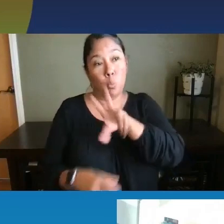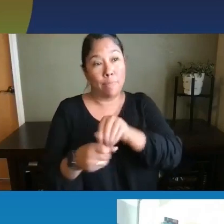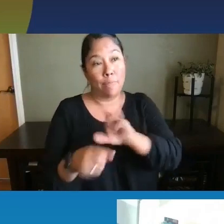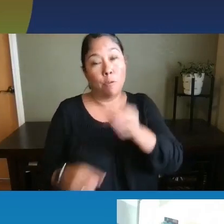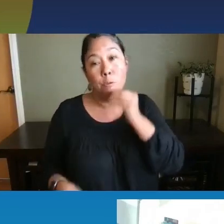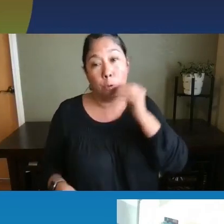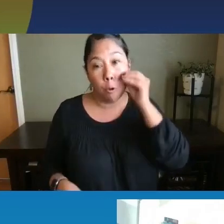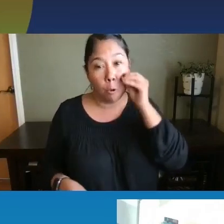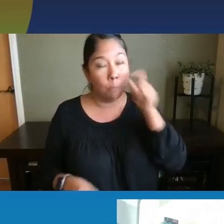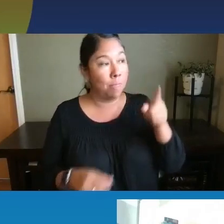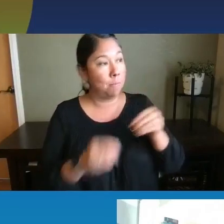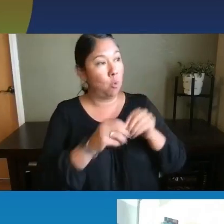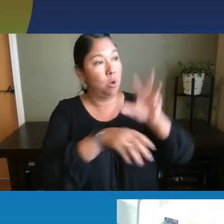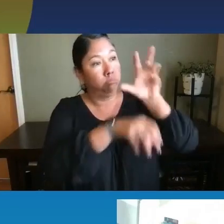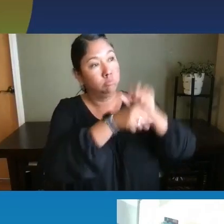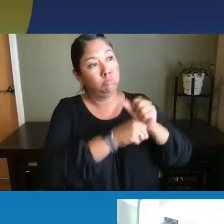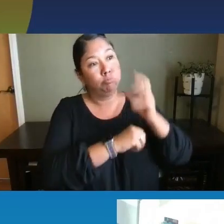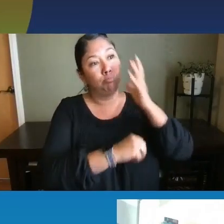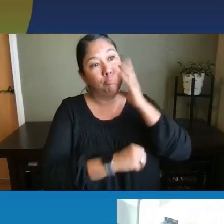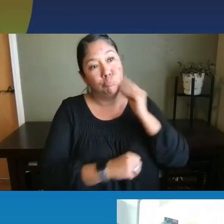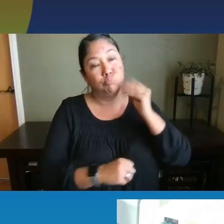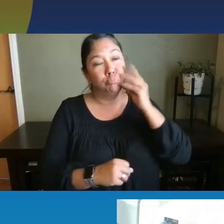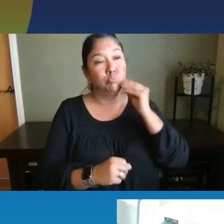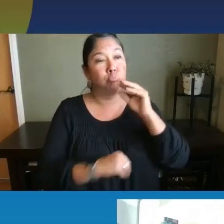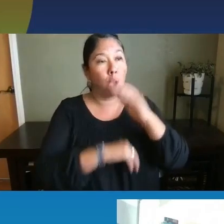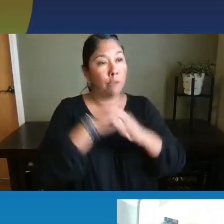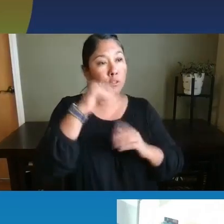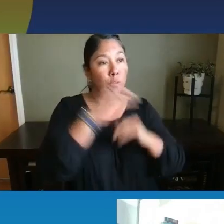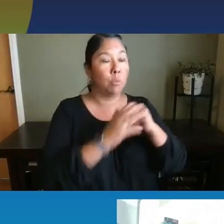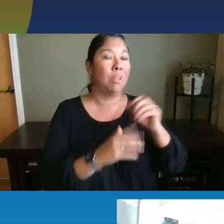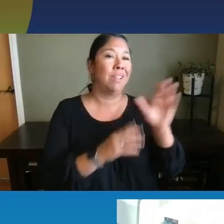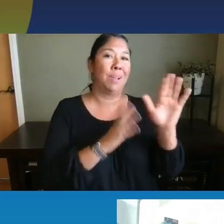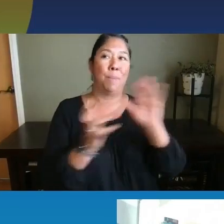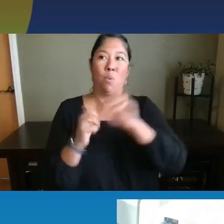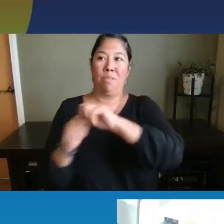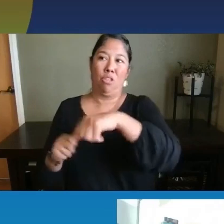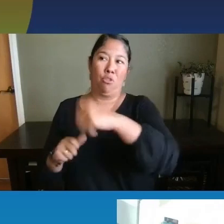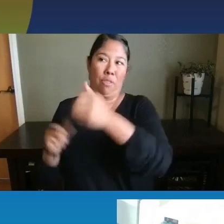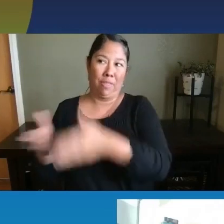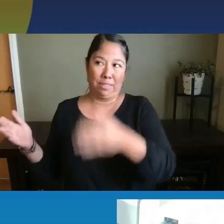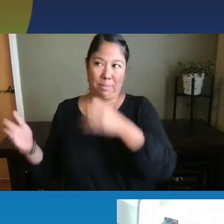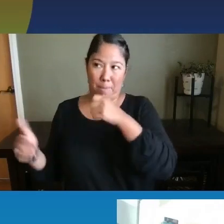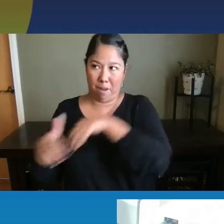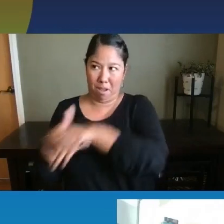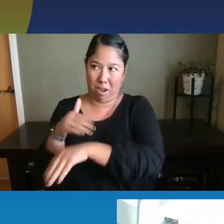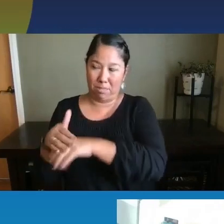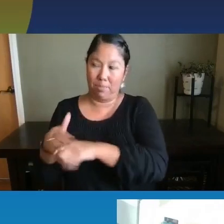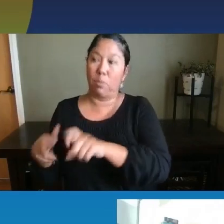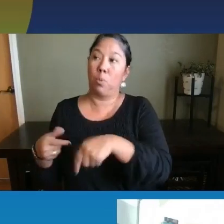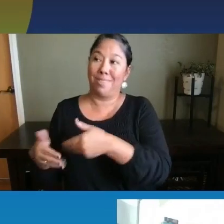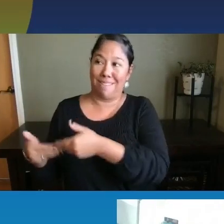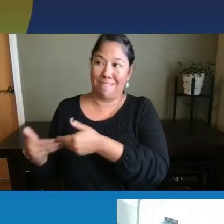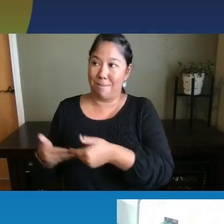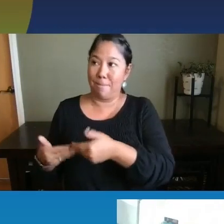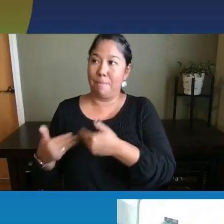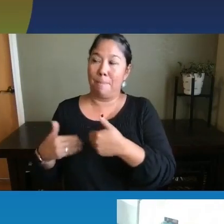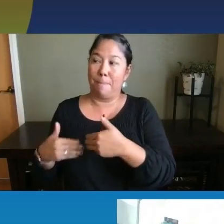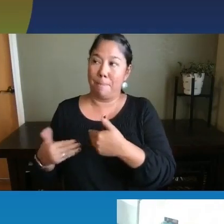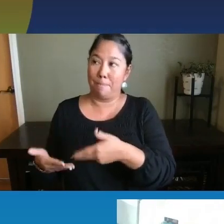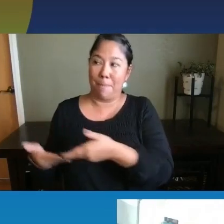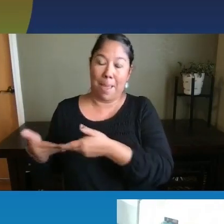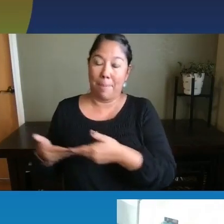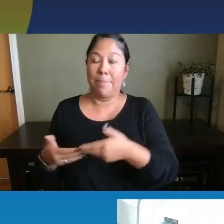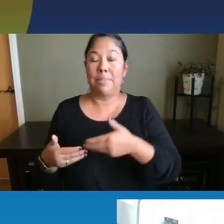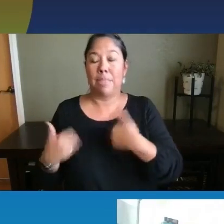accustomed to versus other things that they may not have access to as younger babies, um, is definitely going to